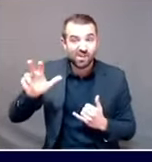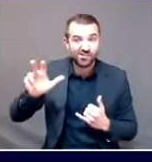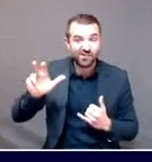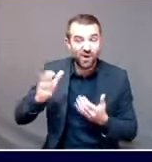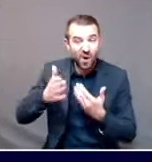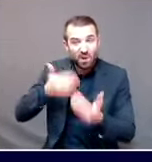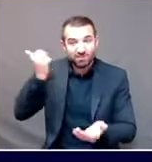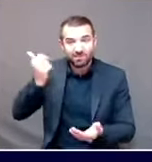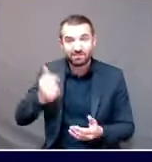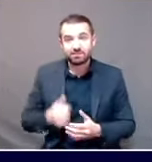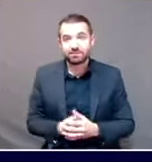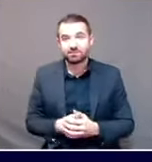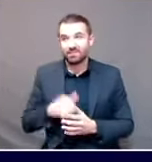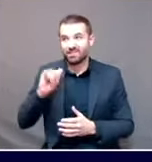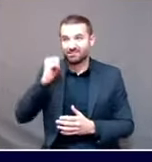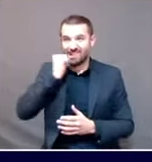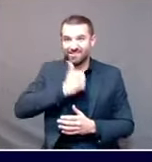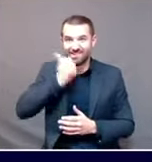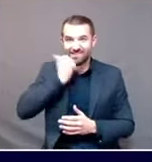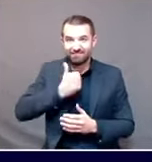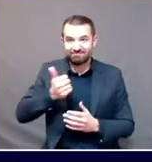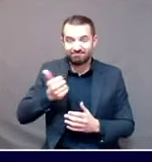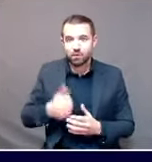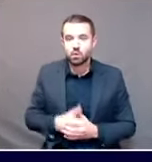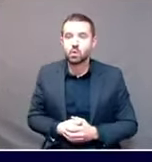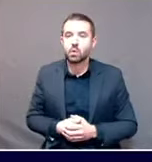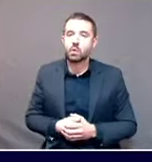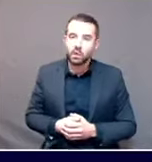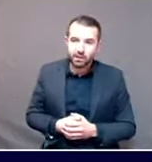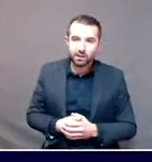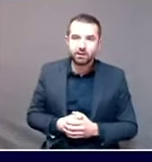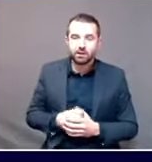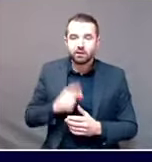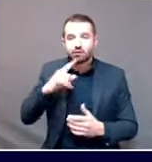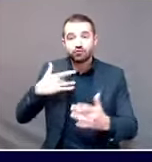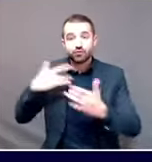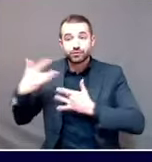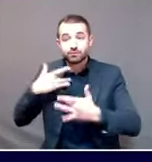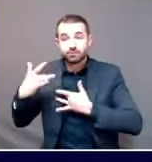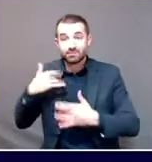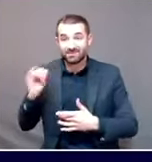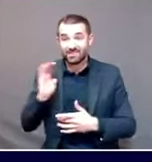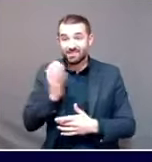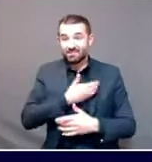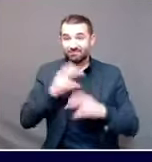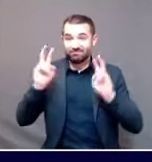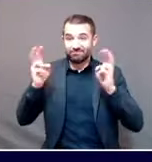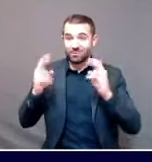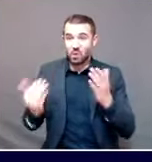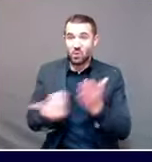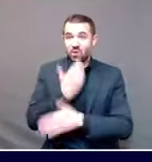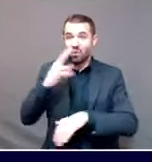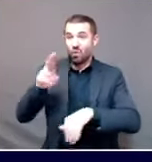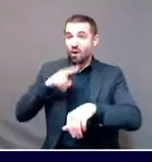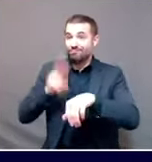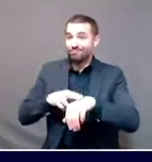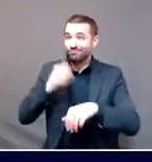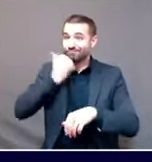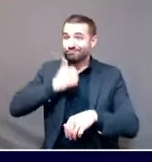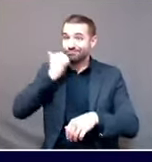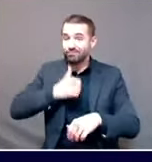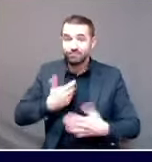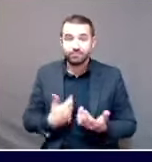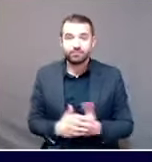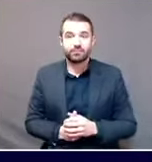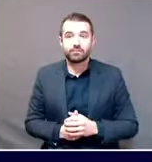that this may sadly be our new normal and even worse. I expect it to